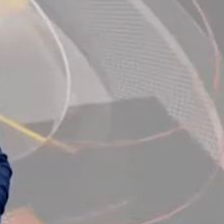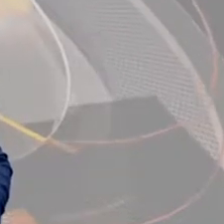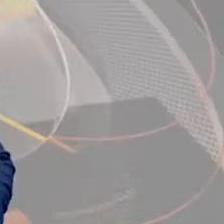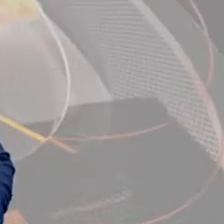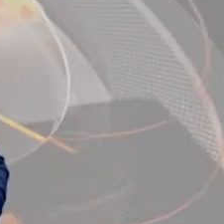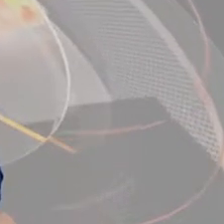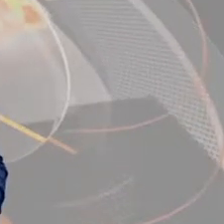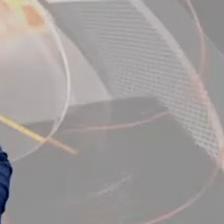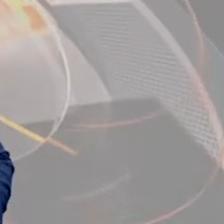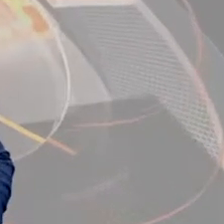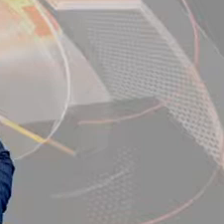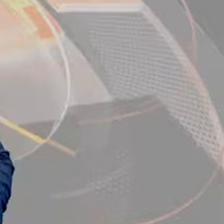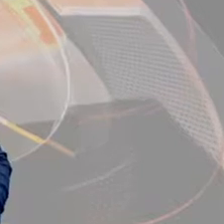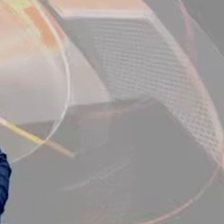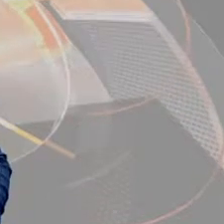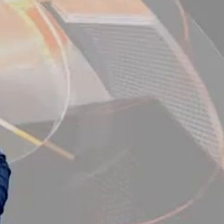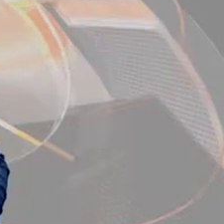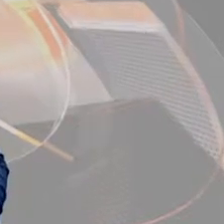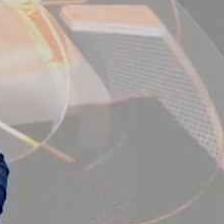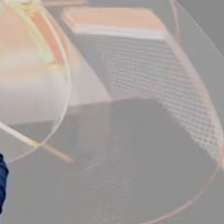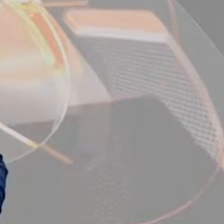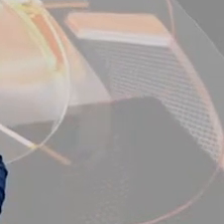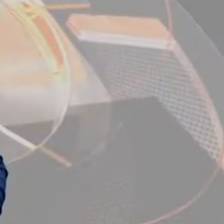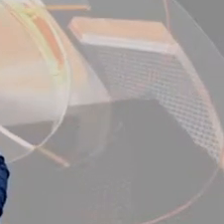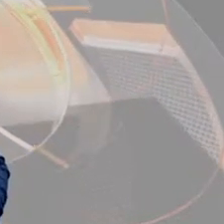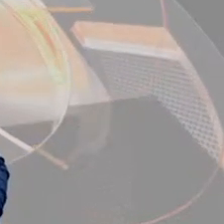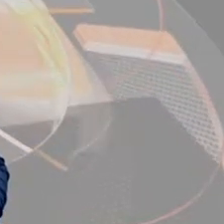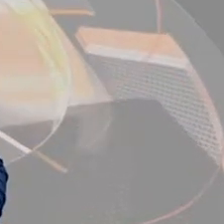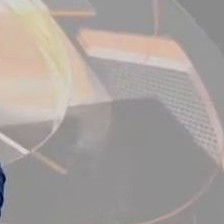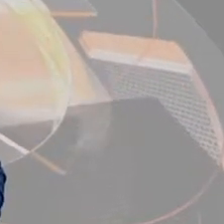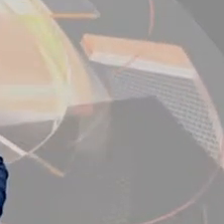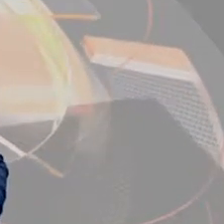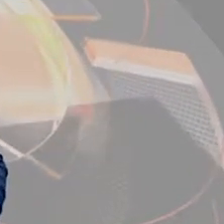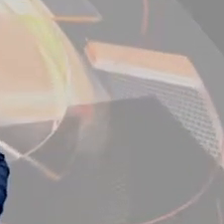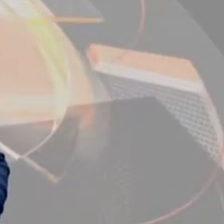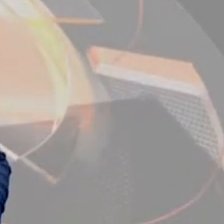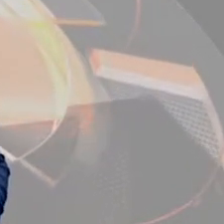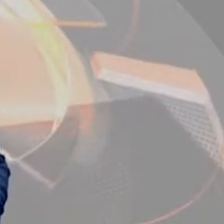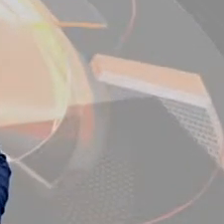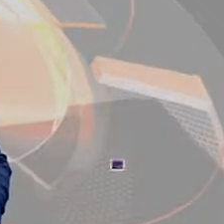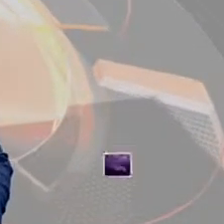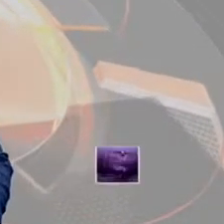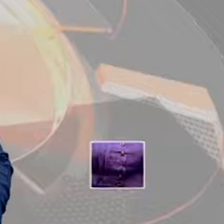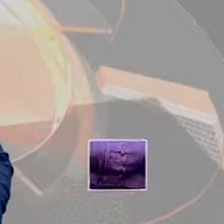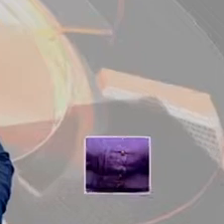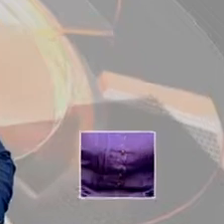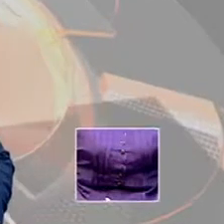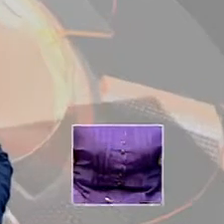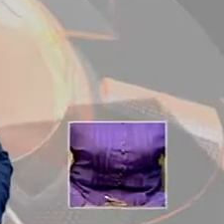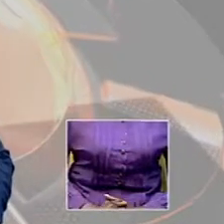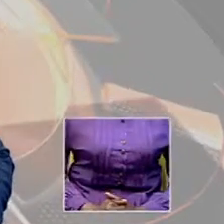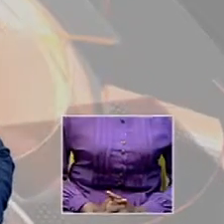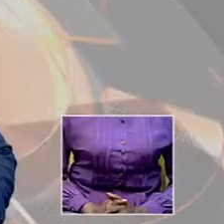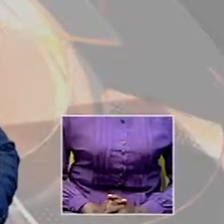very good evening and welcome to News Tonight. It's me, Michael Jordan-Lukomwa, with Elizabeth Nakakon here to start the weekend with this